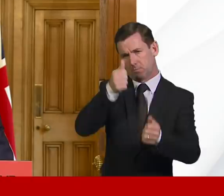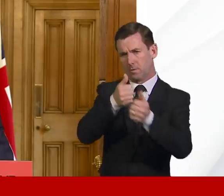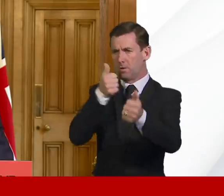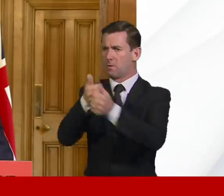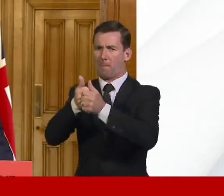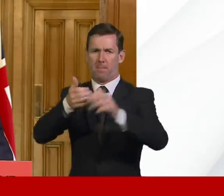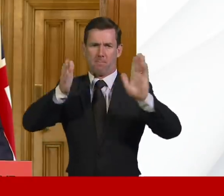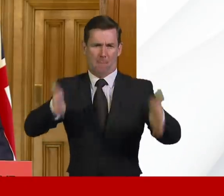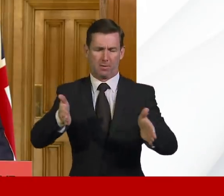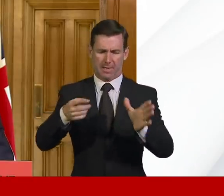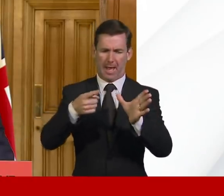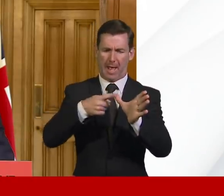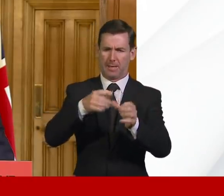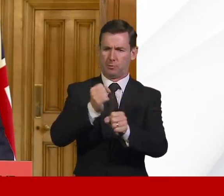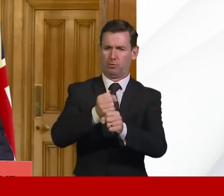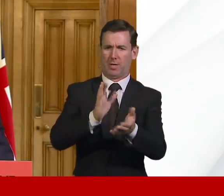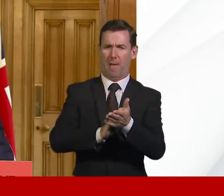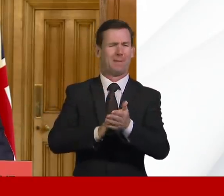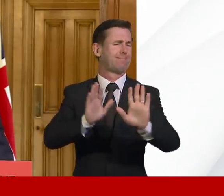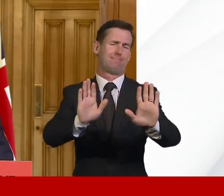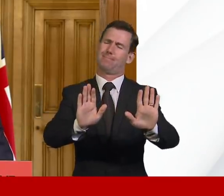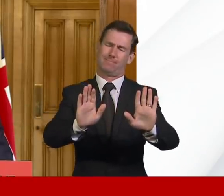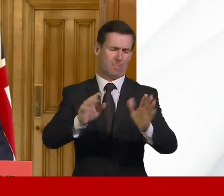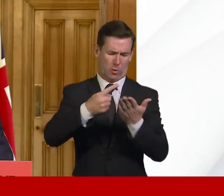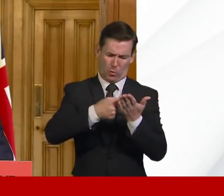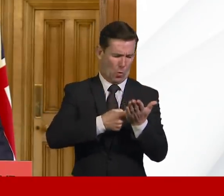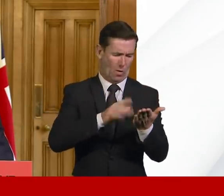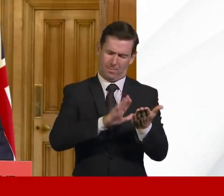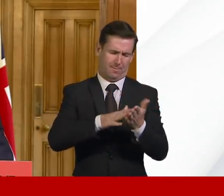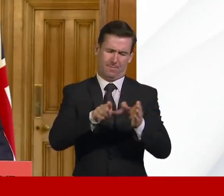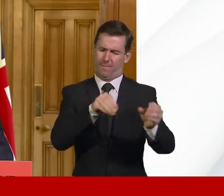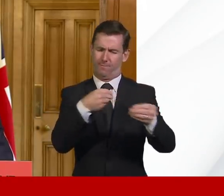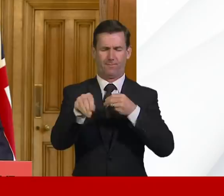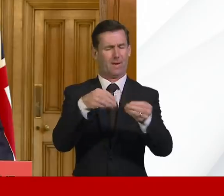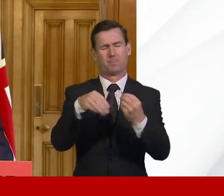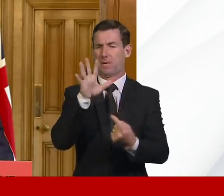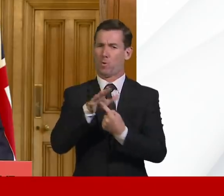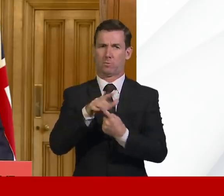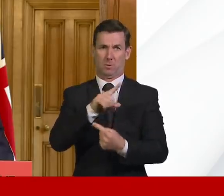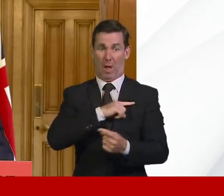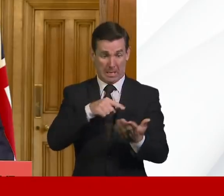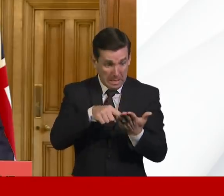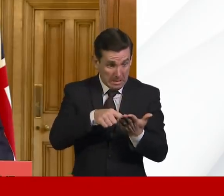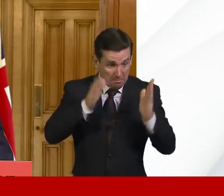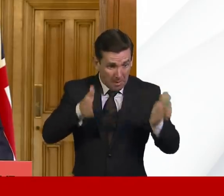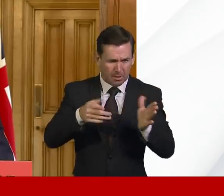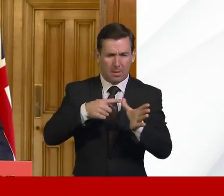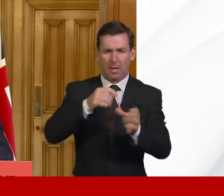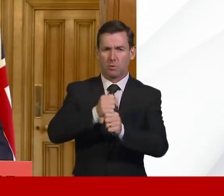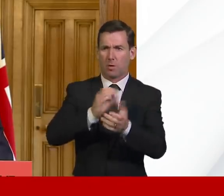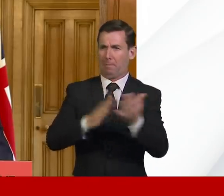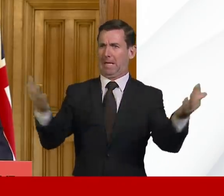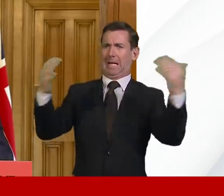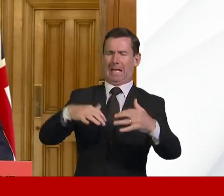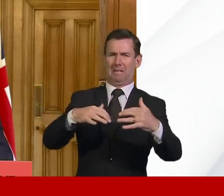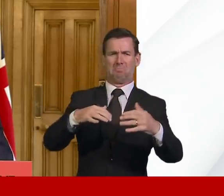meetings can do so flexibly in a manner which is compatible with the best public health guidance. This might include